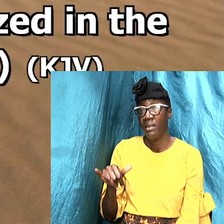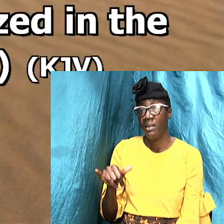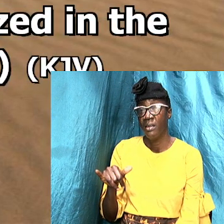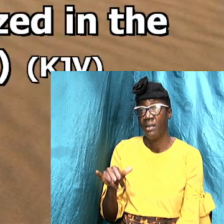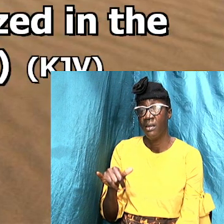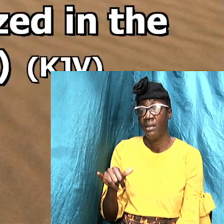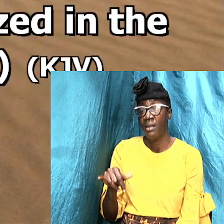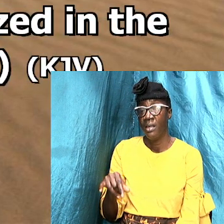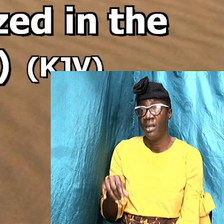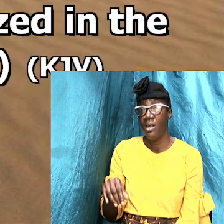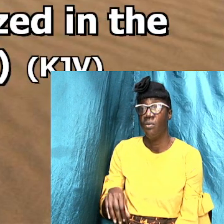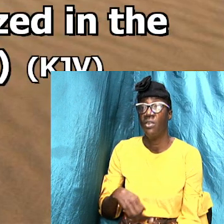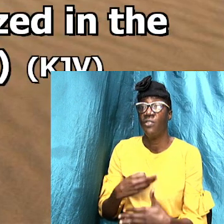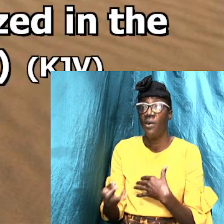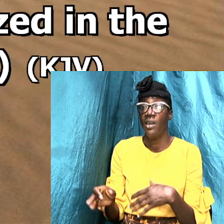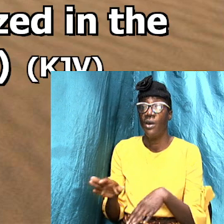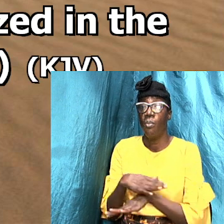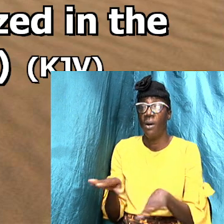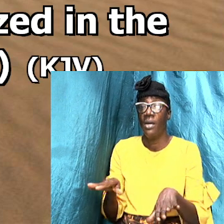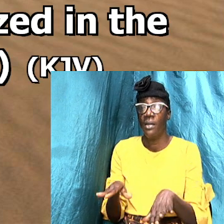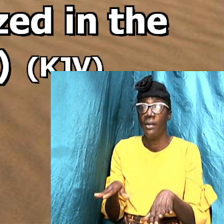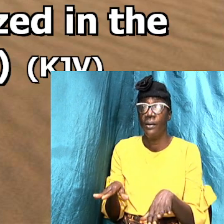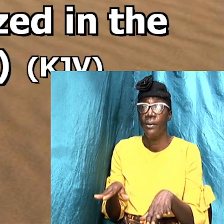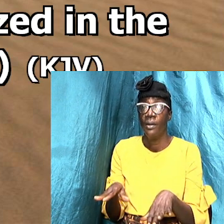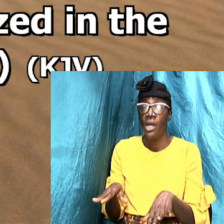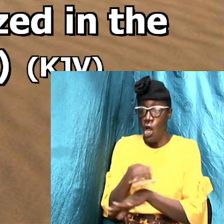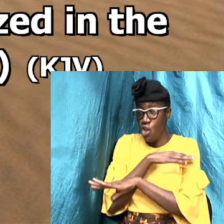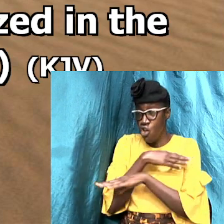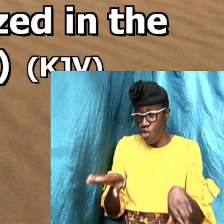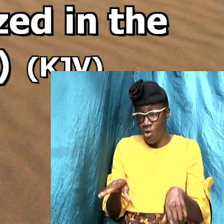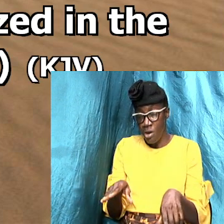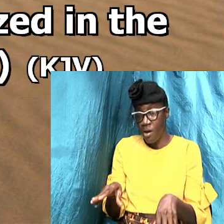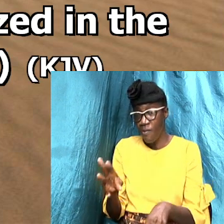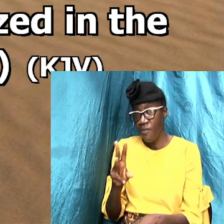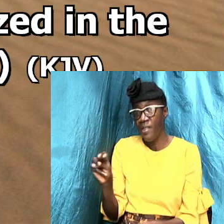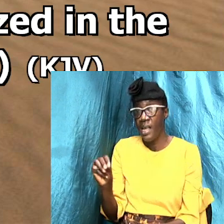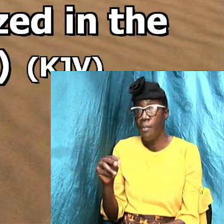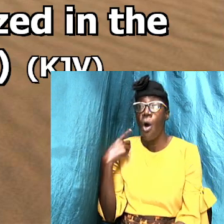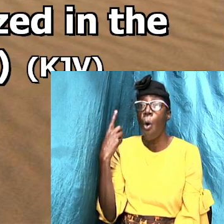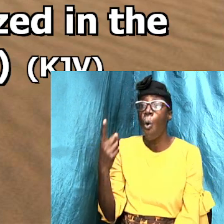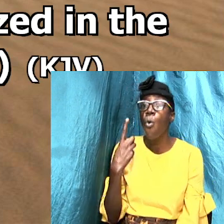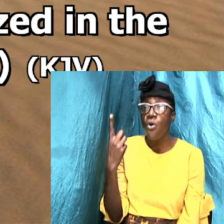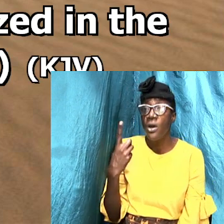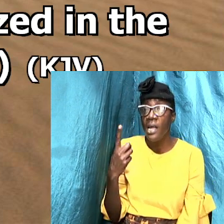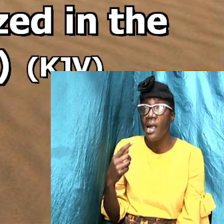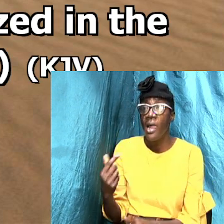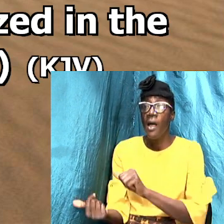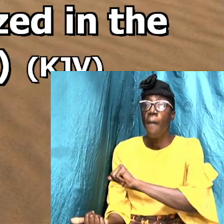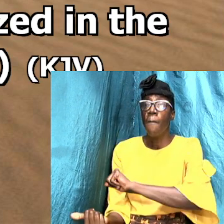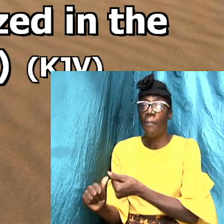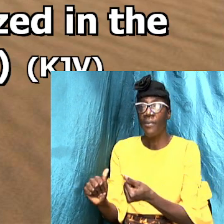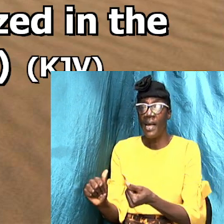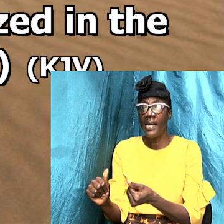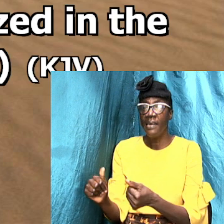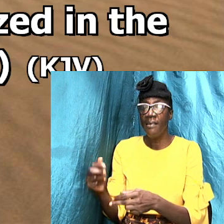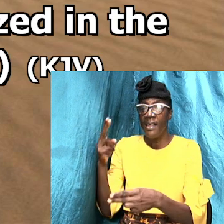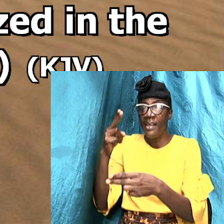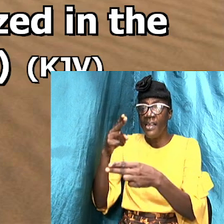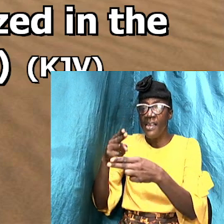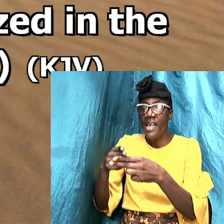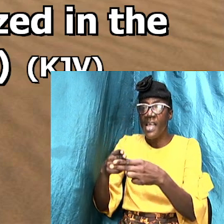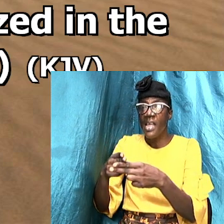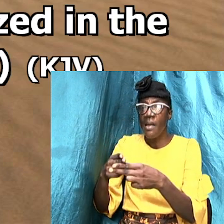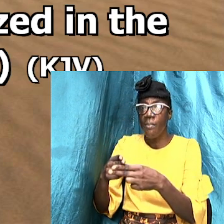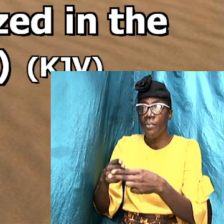he was fallen upon none of them only that they were baptized in the